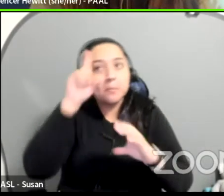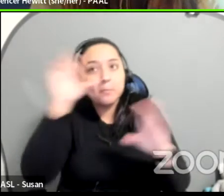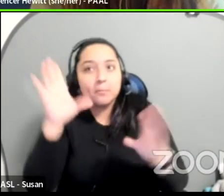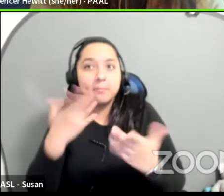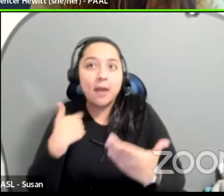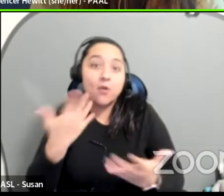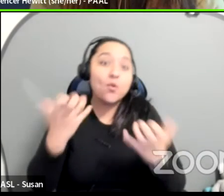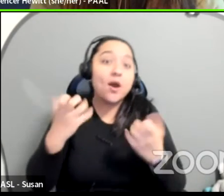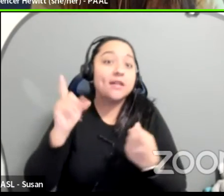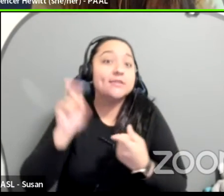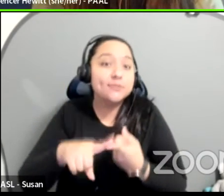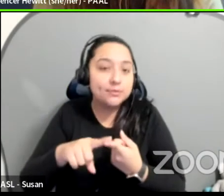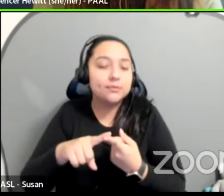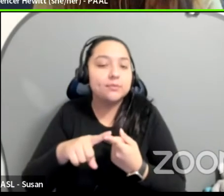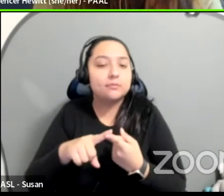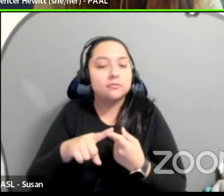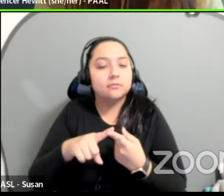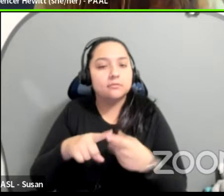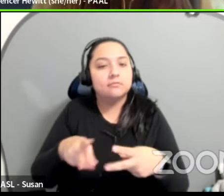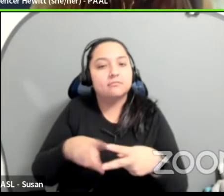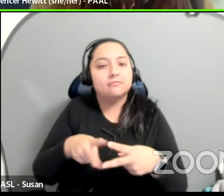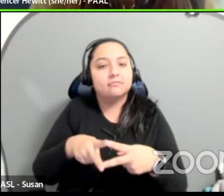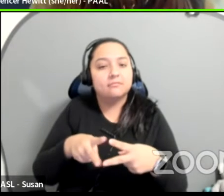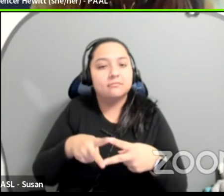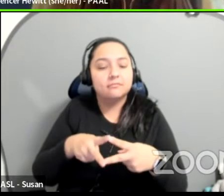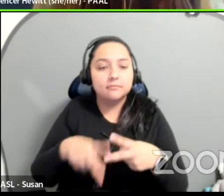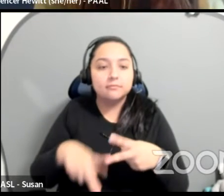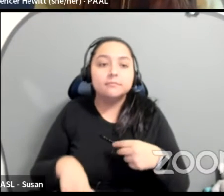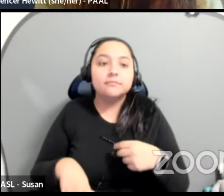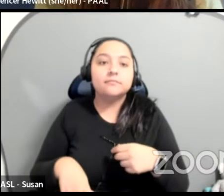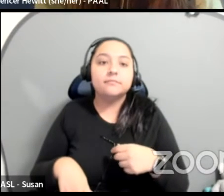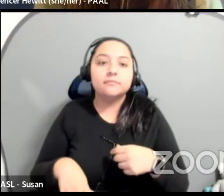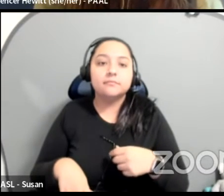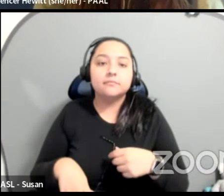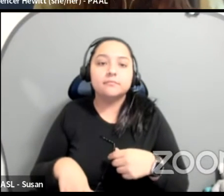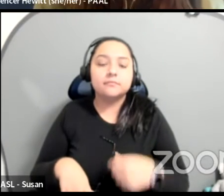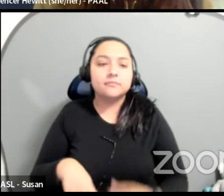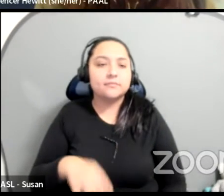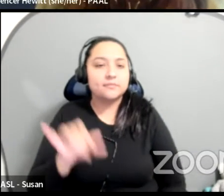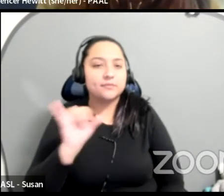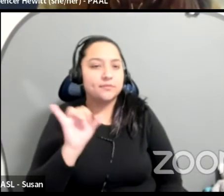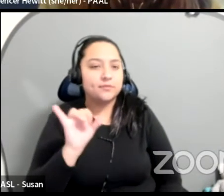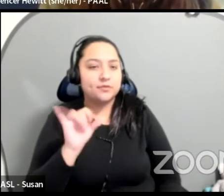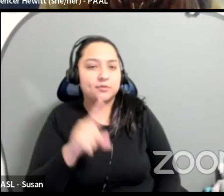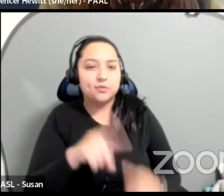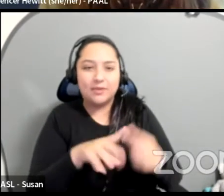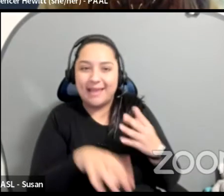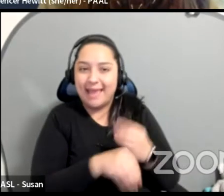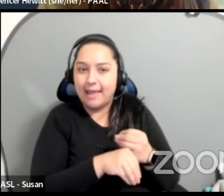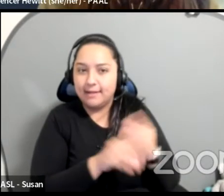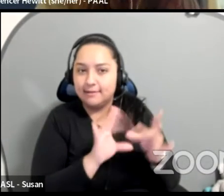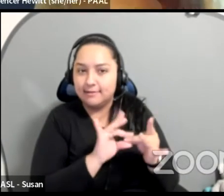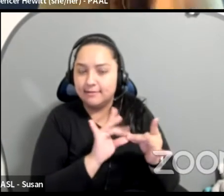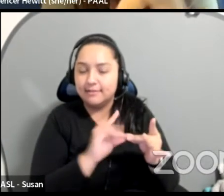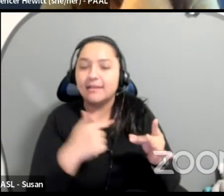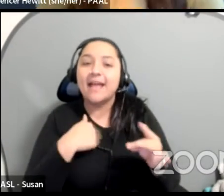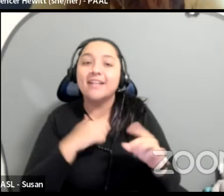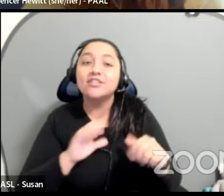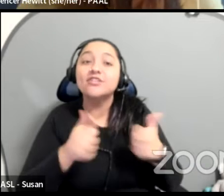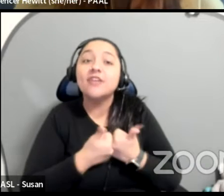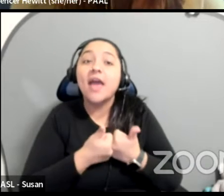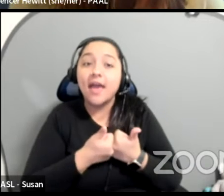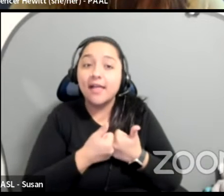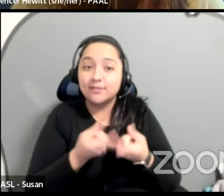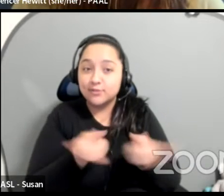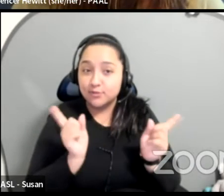and desire, um, in terms of engaging. Um, so, and, and just to add to that, like, I will challenge everybody. I would say we